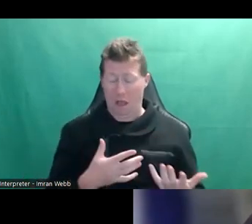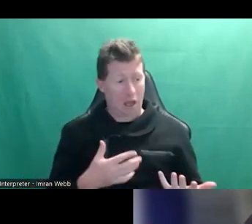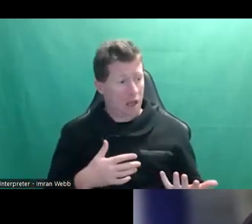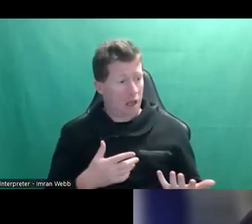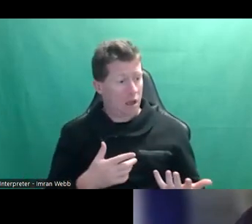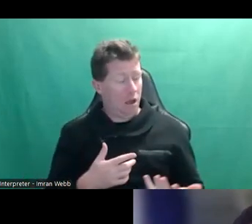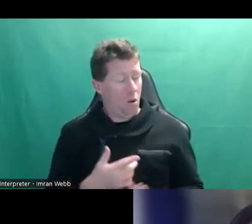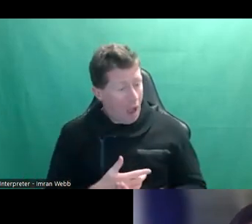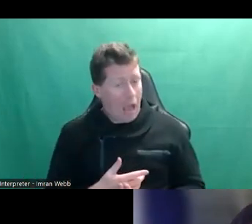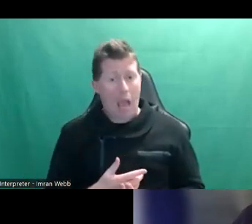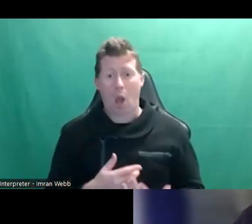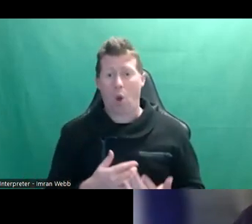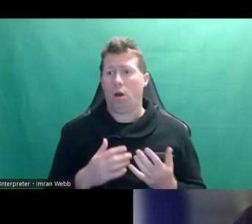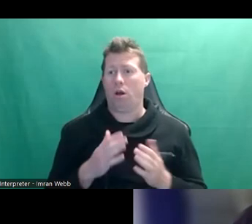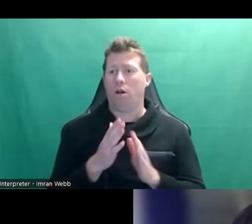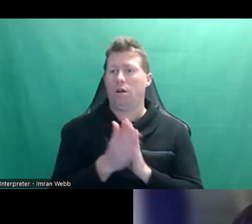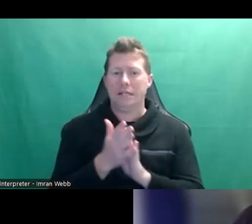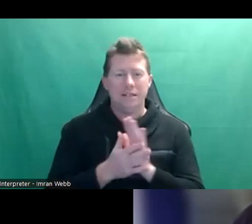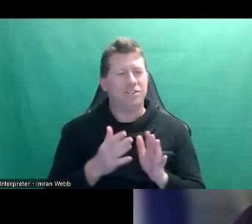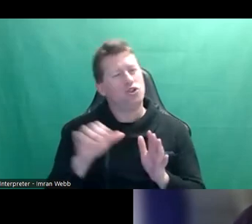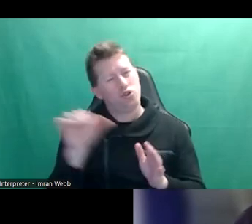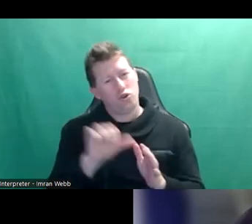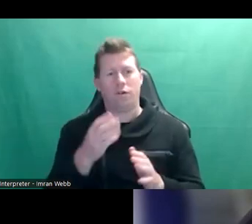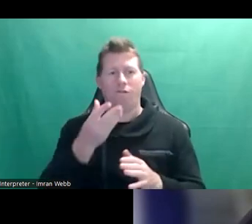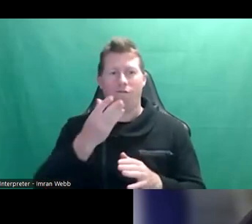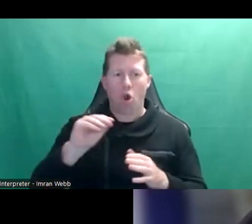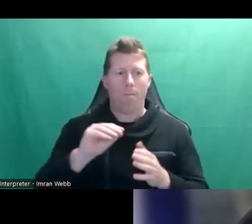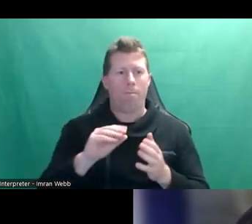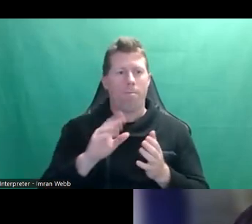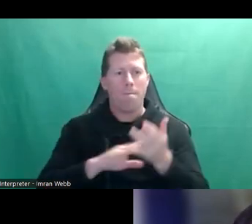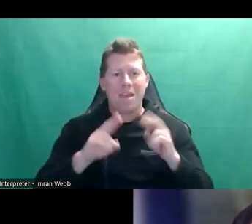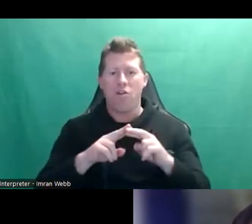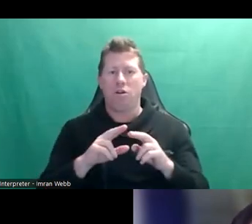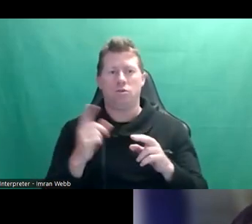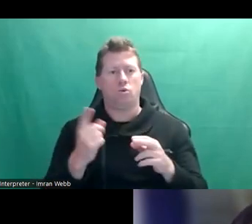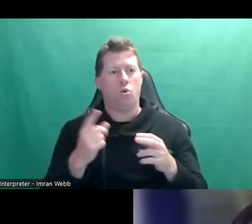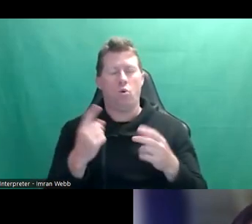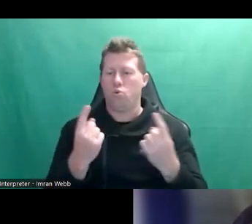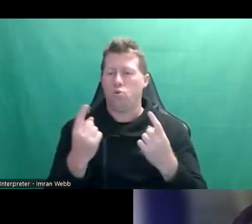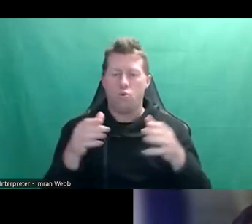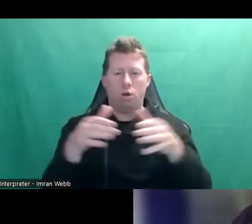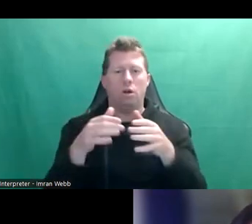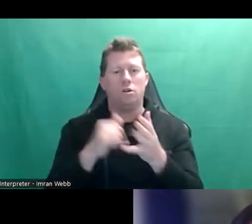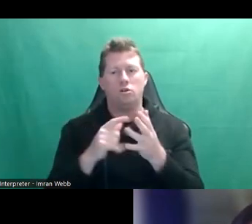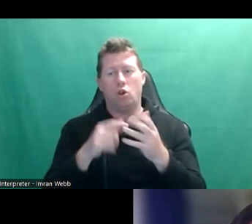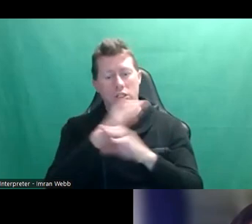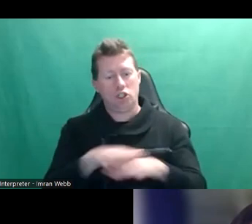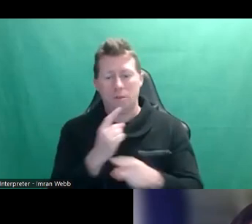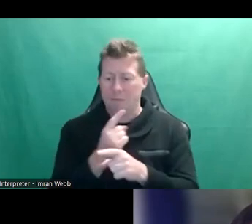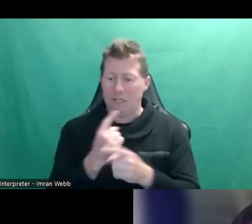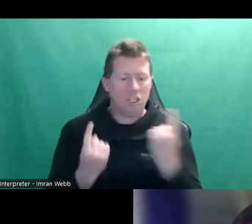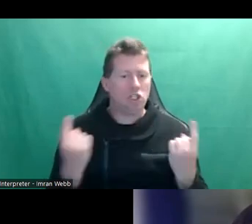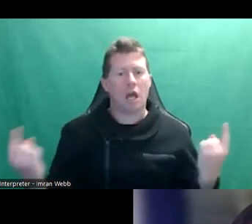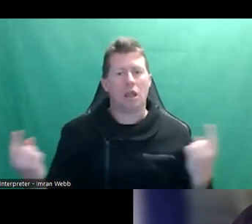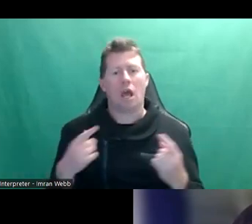So, yeah, and it needs to be coming from parents and all, you know, groups of parents as well. So when the kids are speaking to each other about this stuff, they're